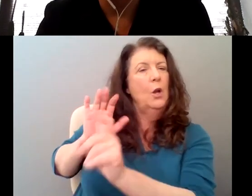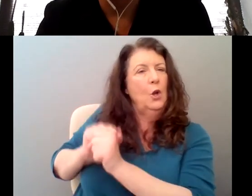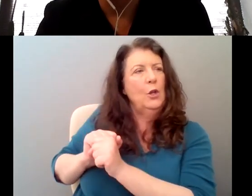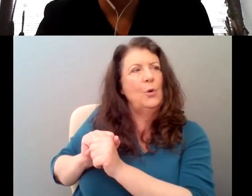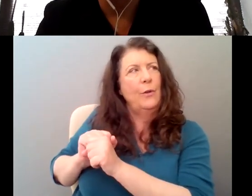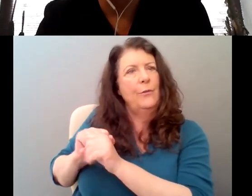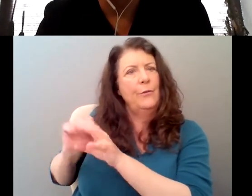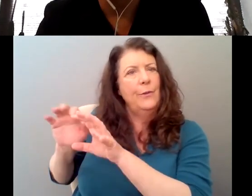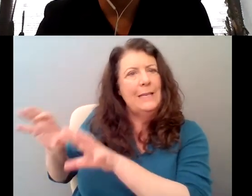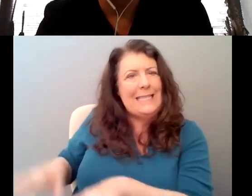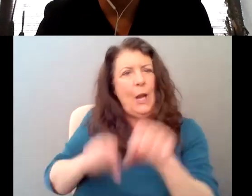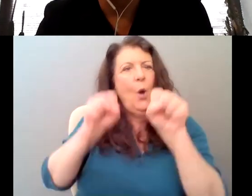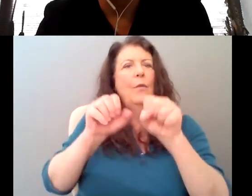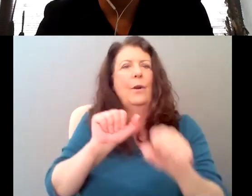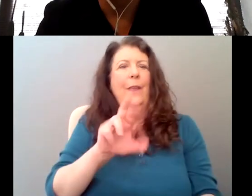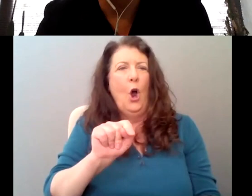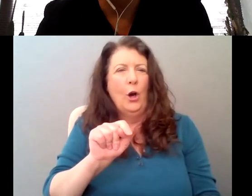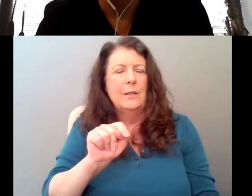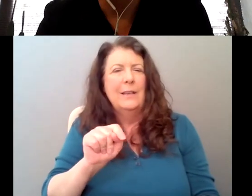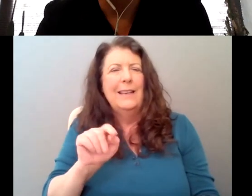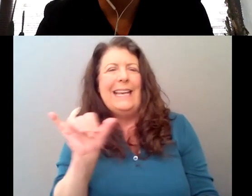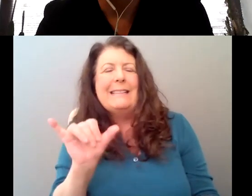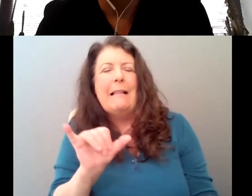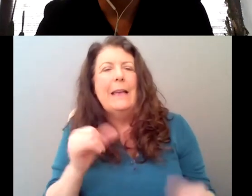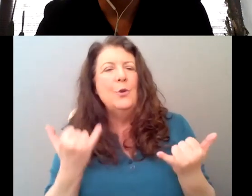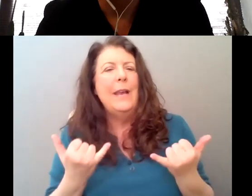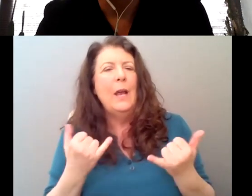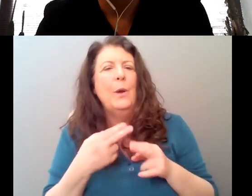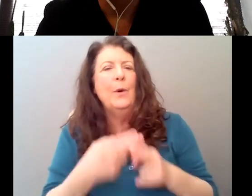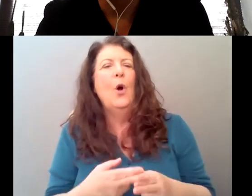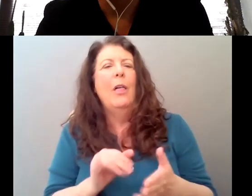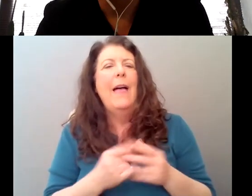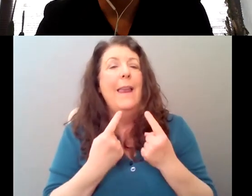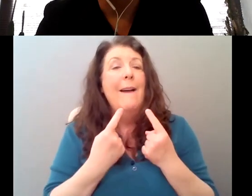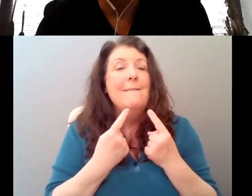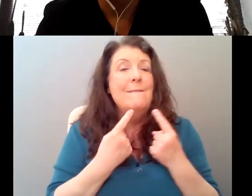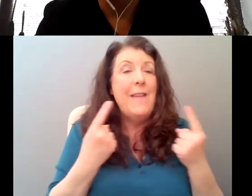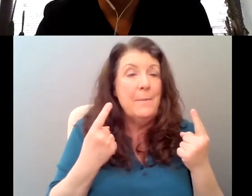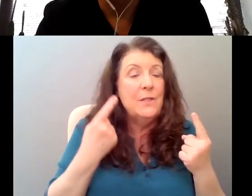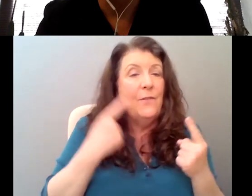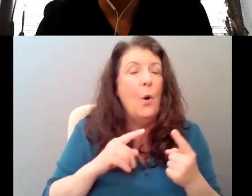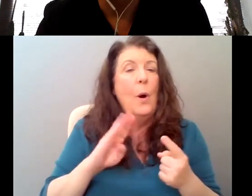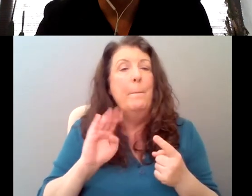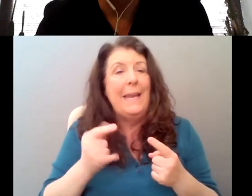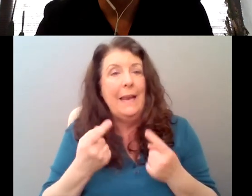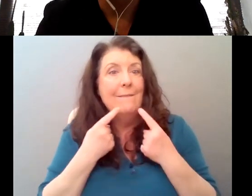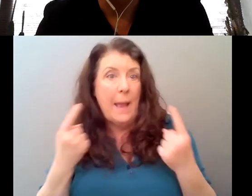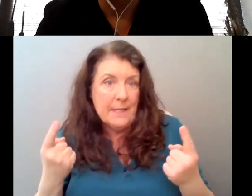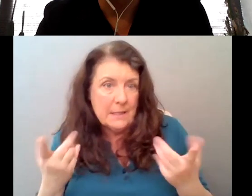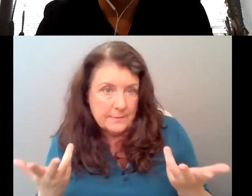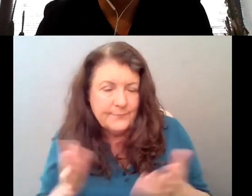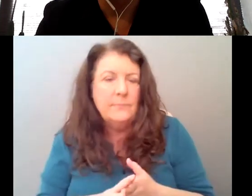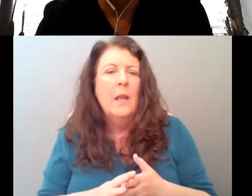we would say today. Um, and I think also, you know, I knew that I had this amazing team